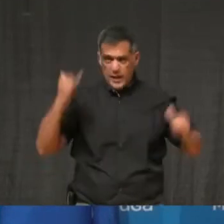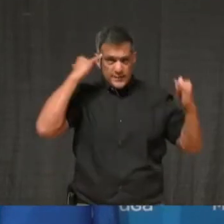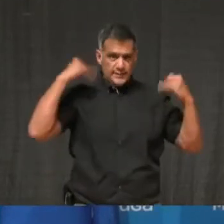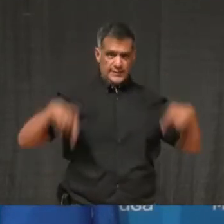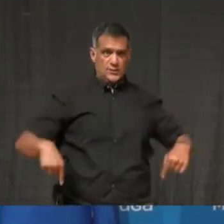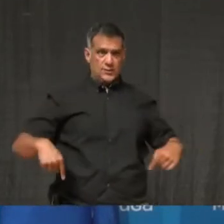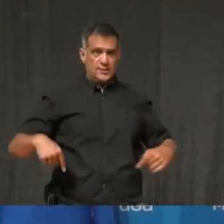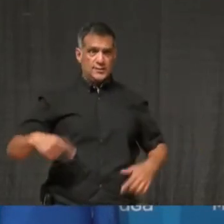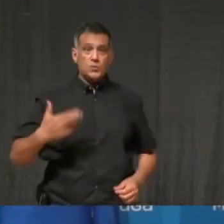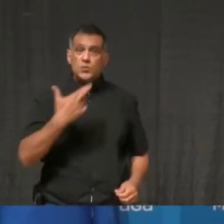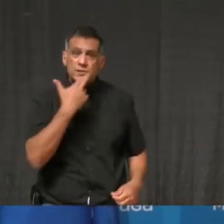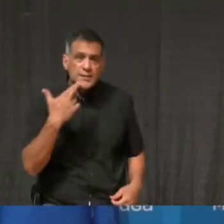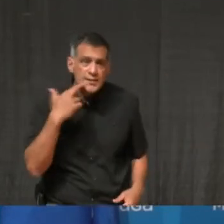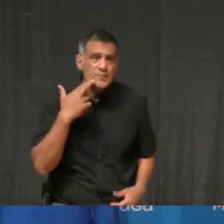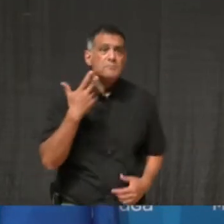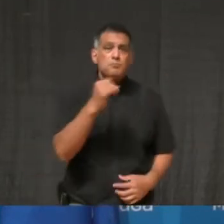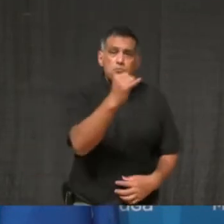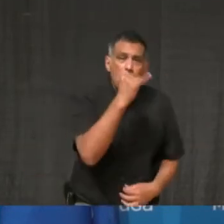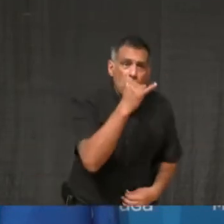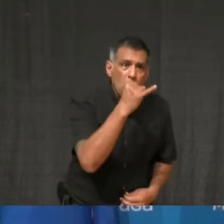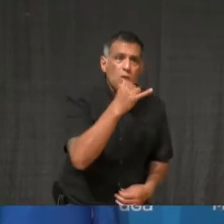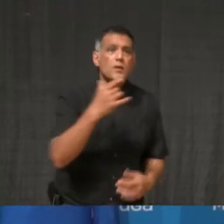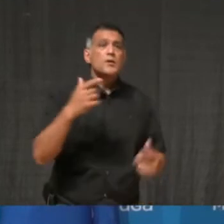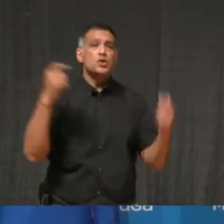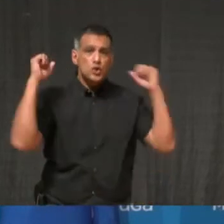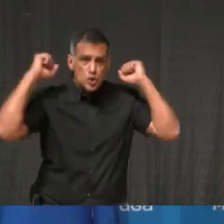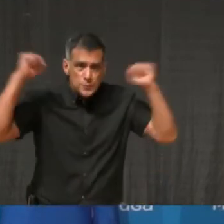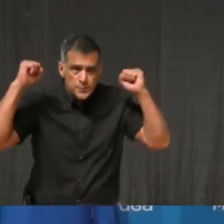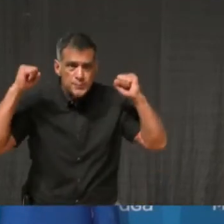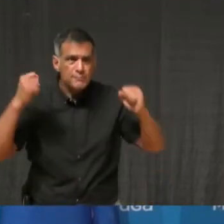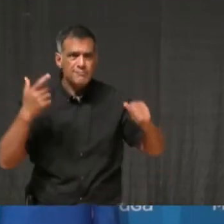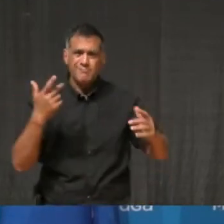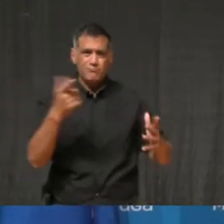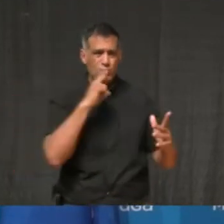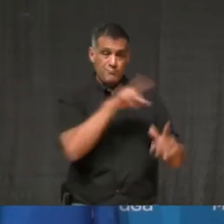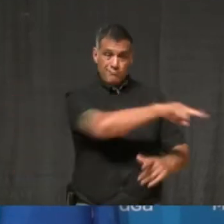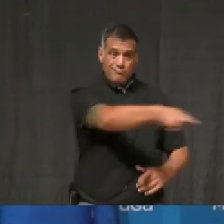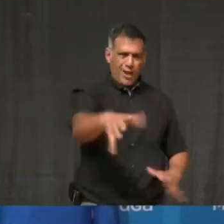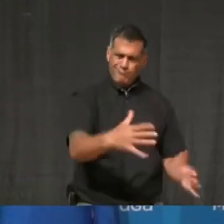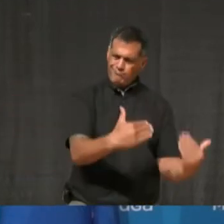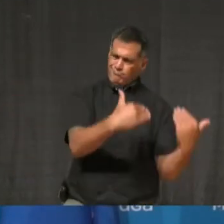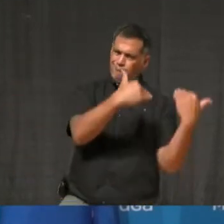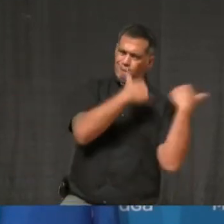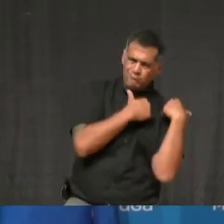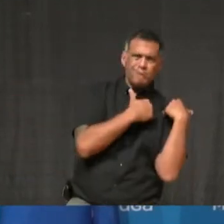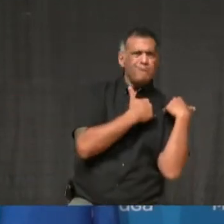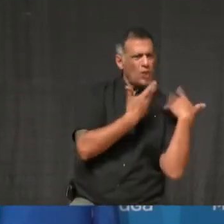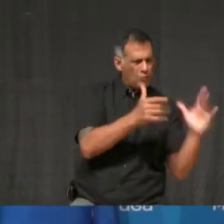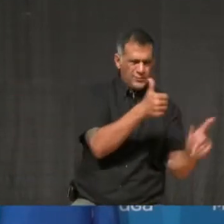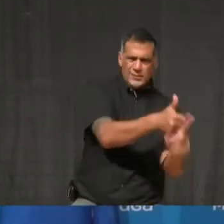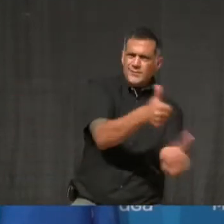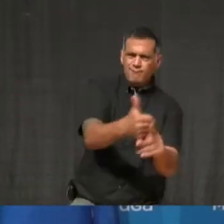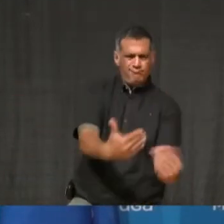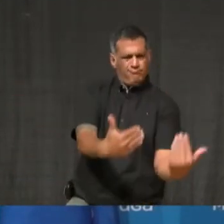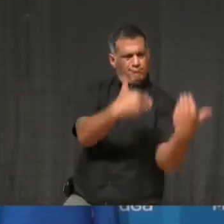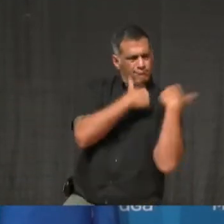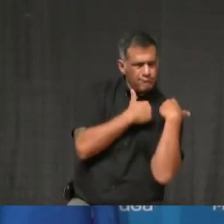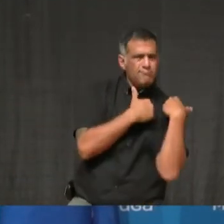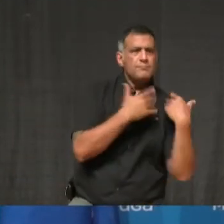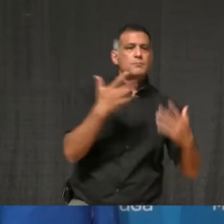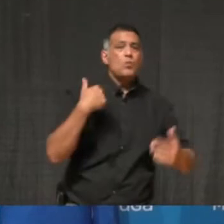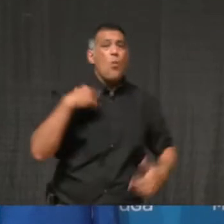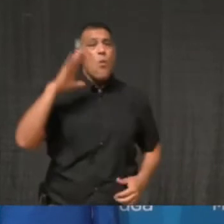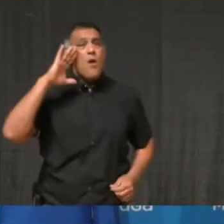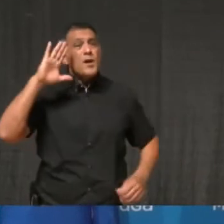responsible. Very responsible. Very So, you know, I'm very hopeful that if the rest of the community will help us get these numbers